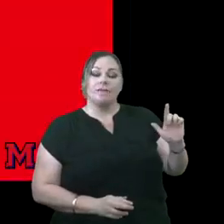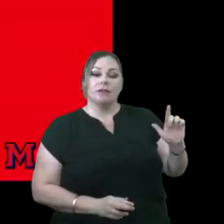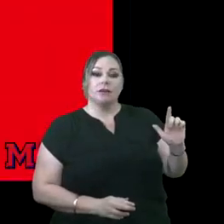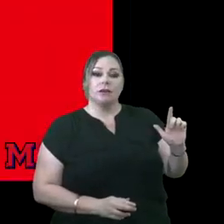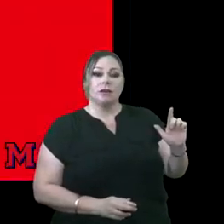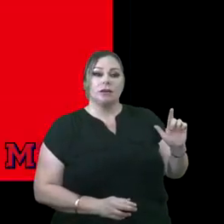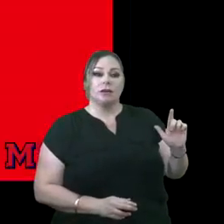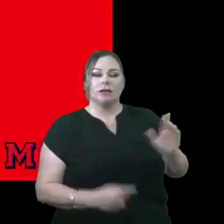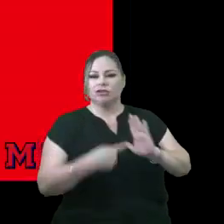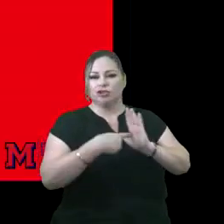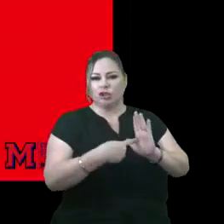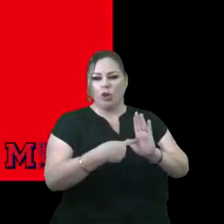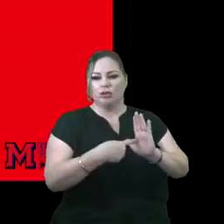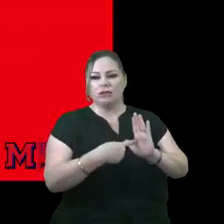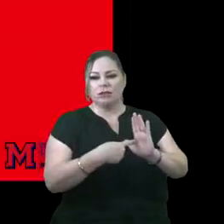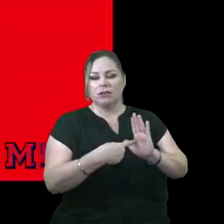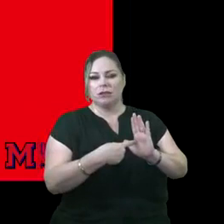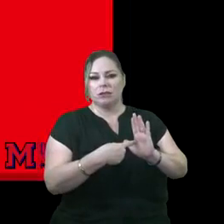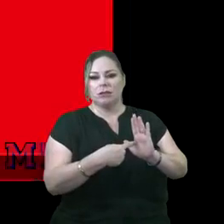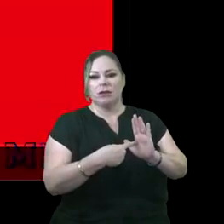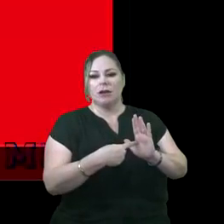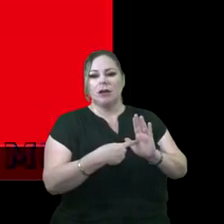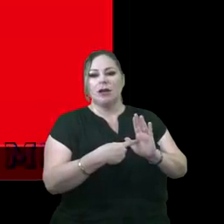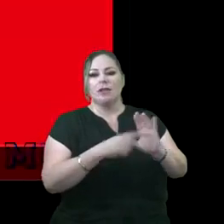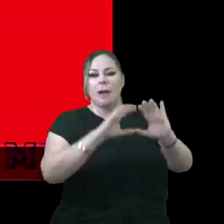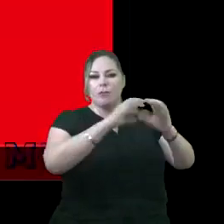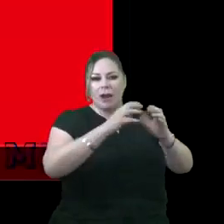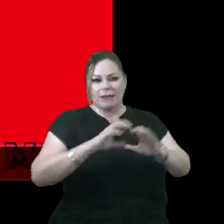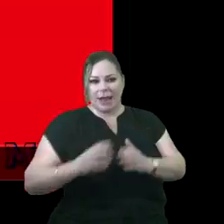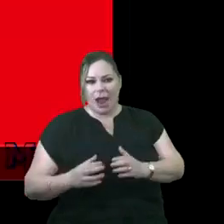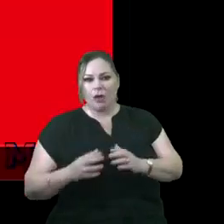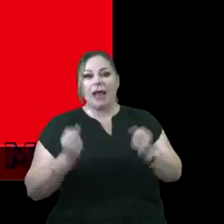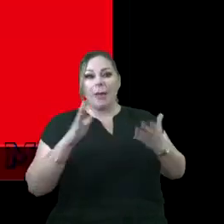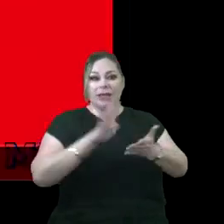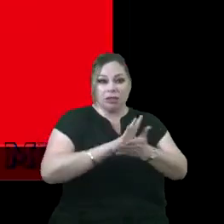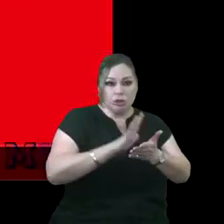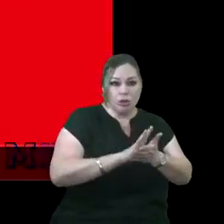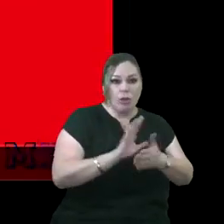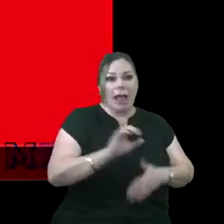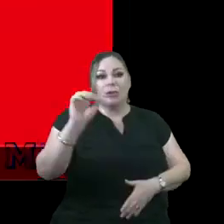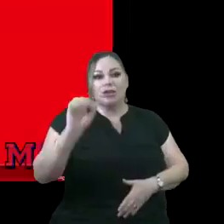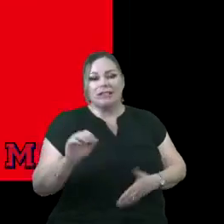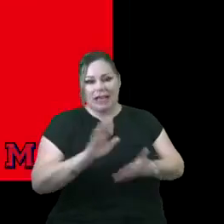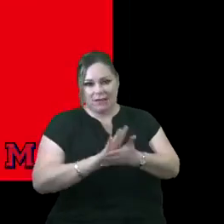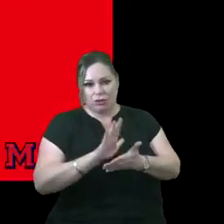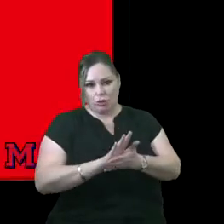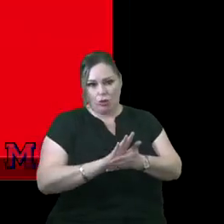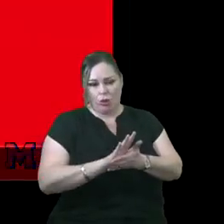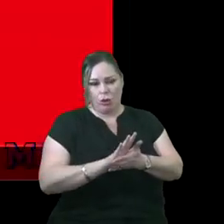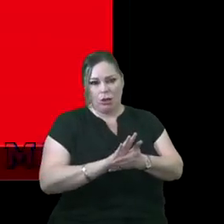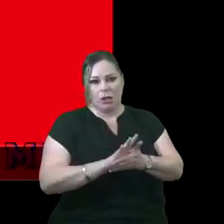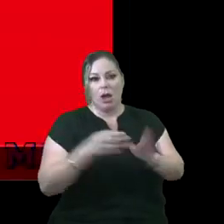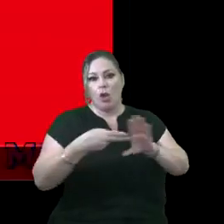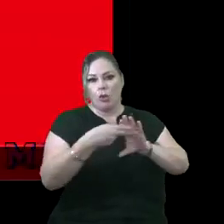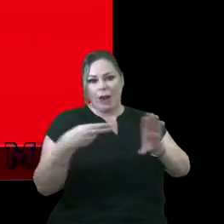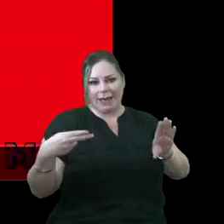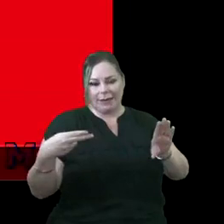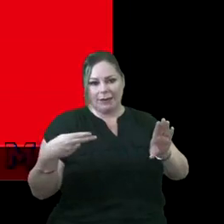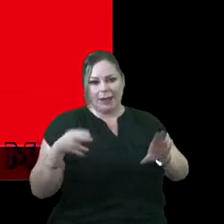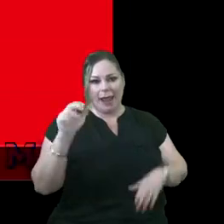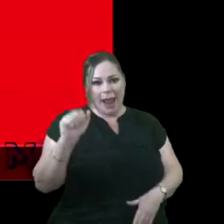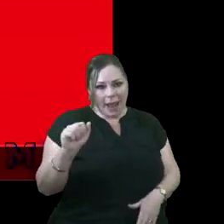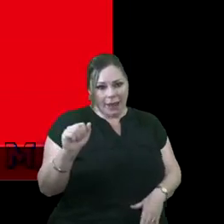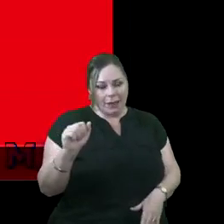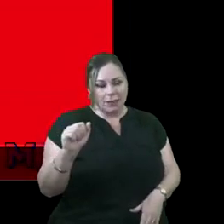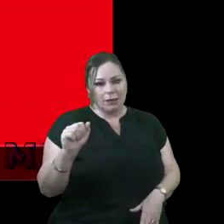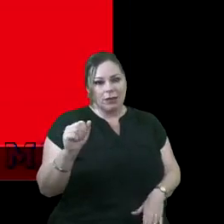just sharing that this is the breakdown of the number of schools and percentages of schools that are rated A